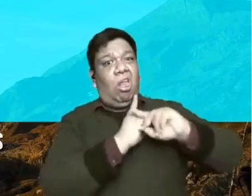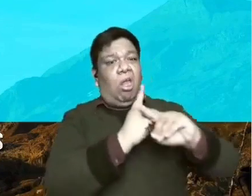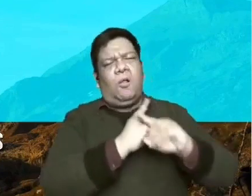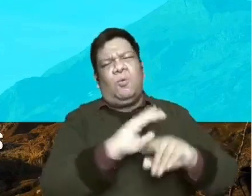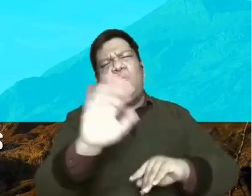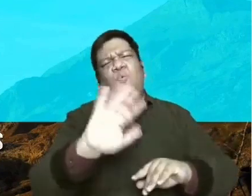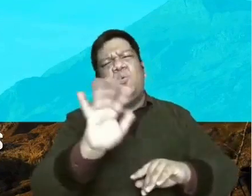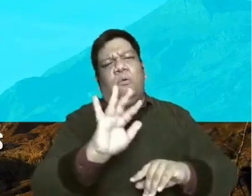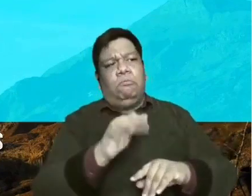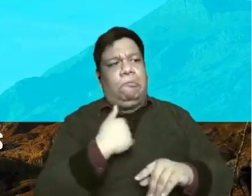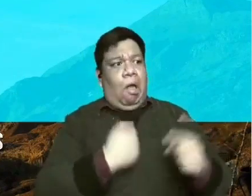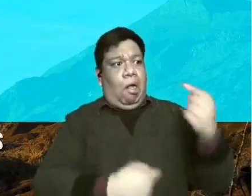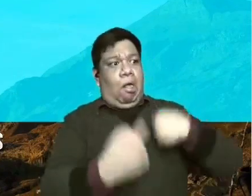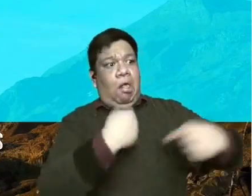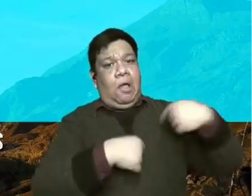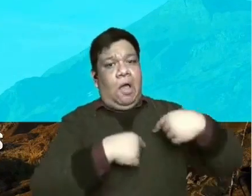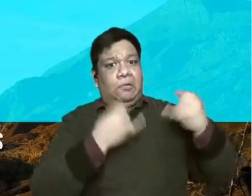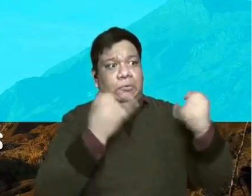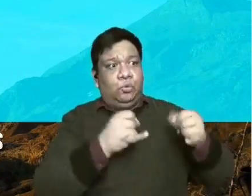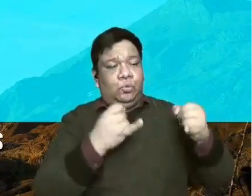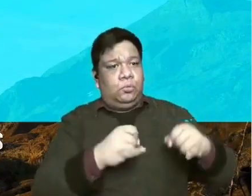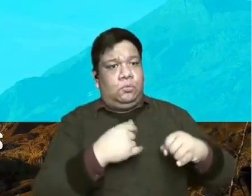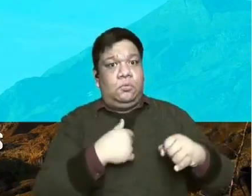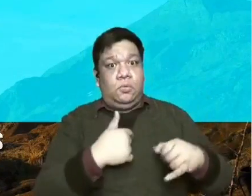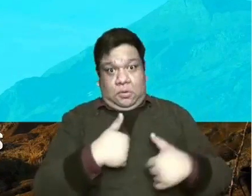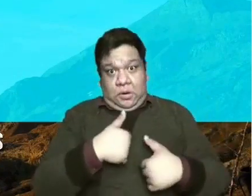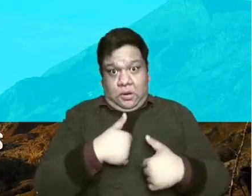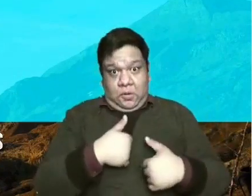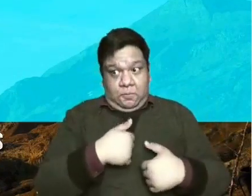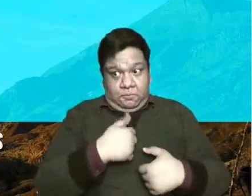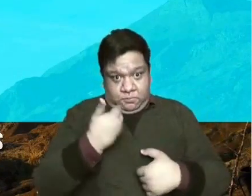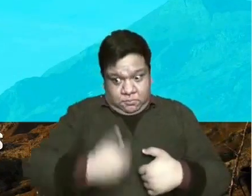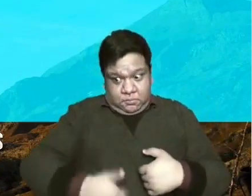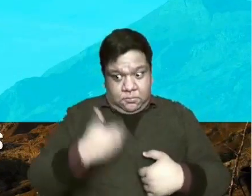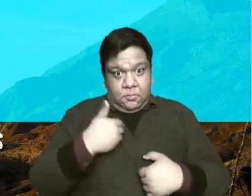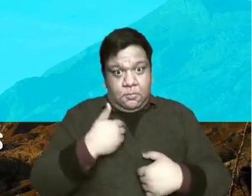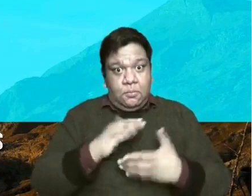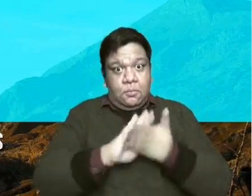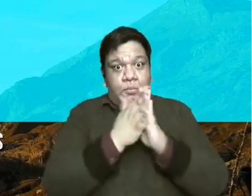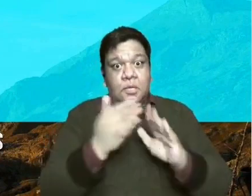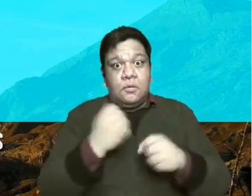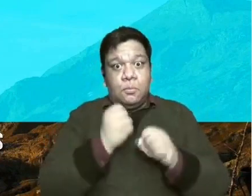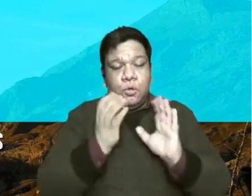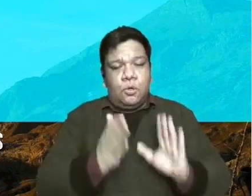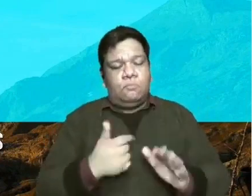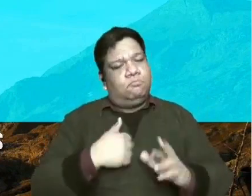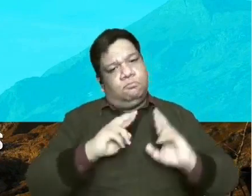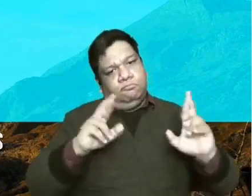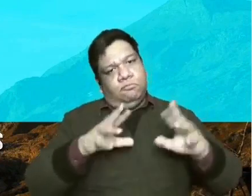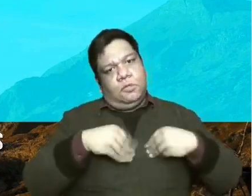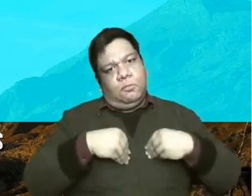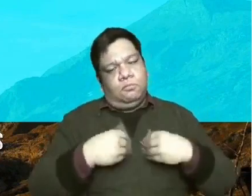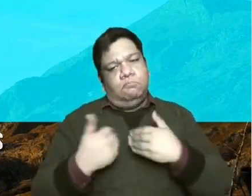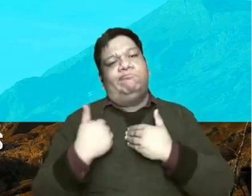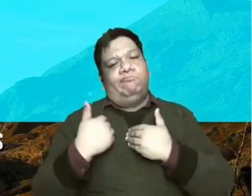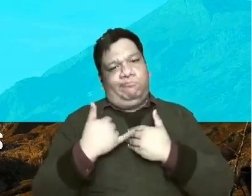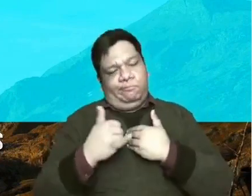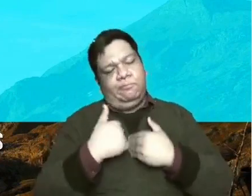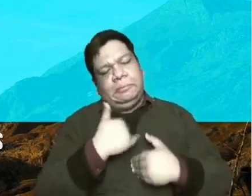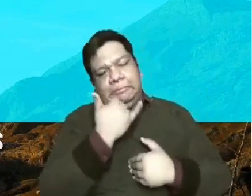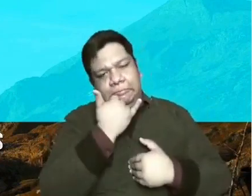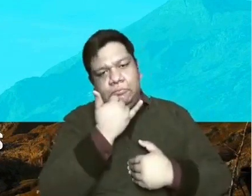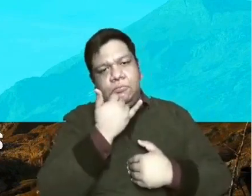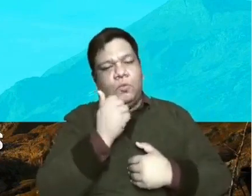if all issues are being brought back peacemakers are ready to accept responsibility for what they've done